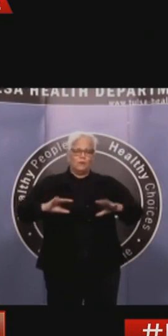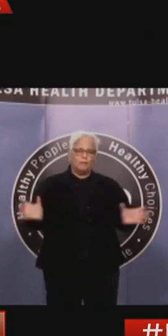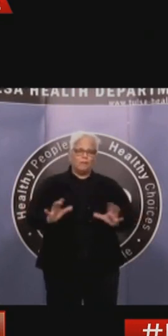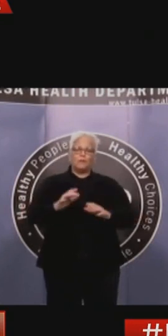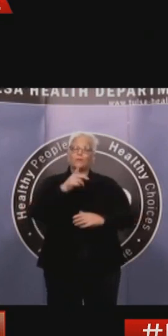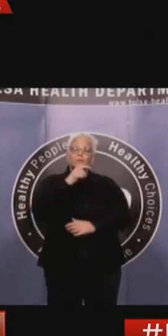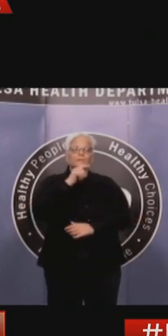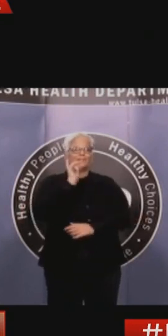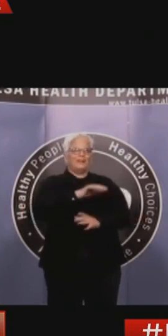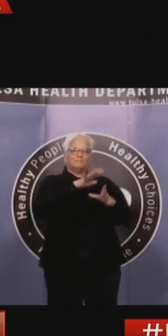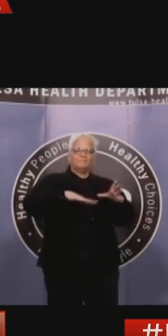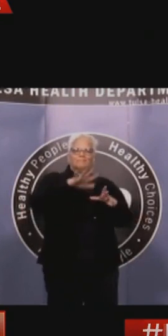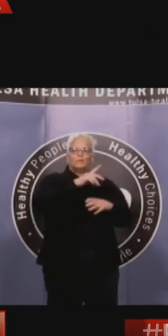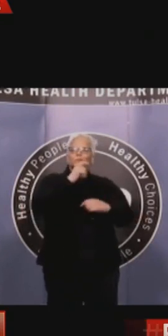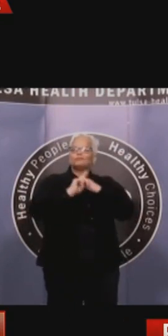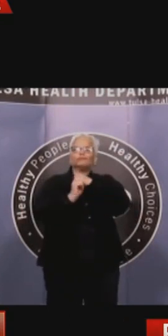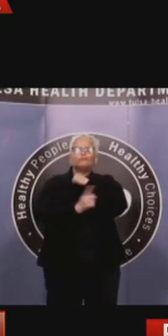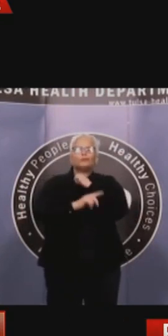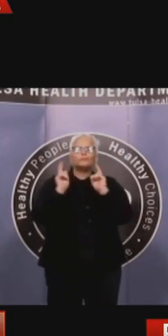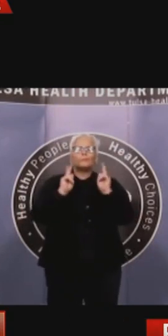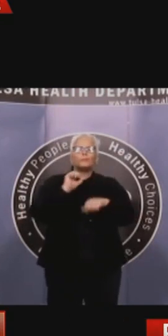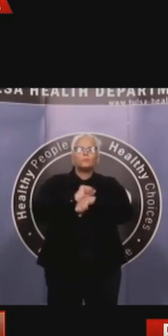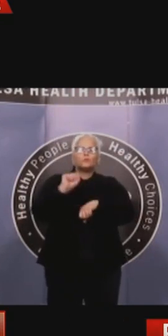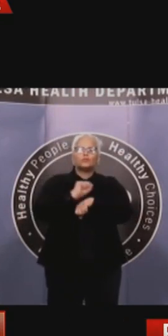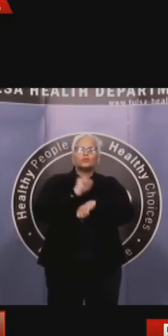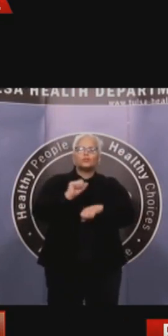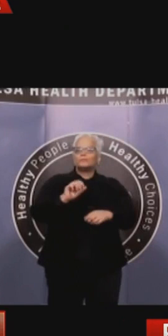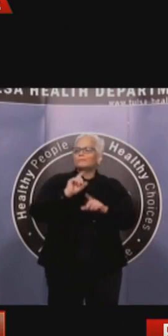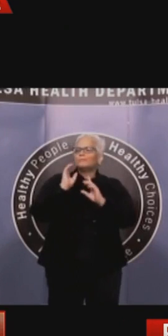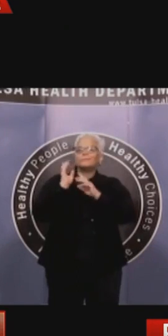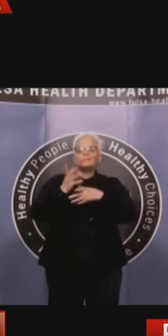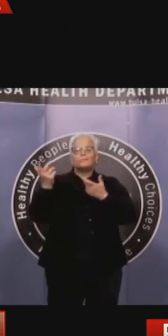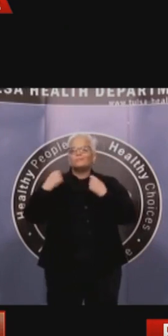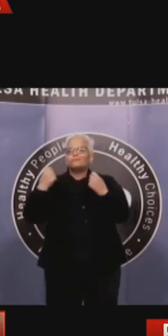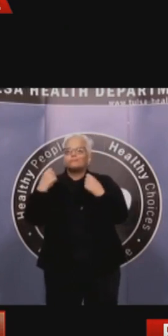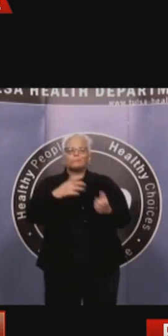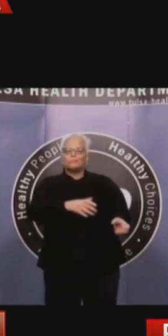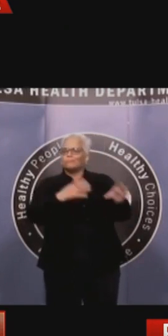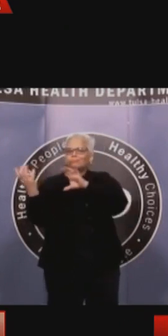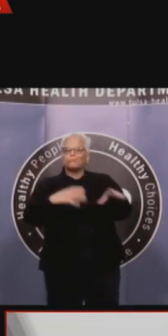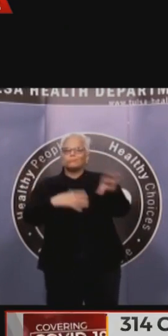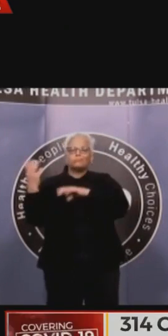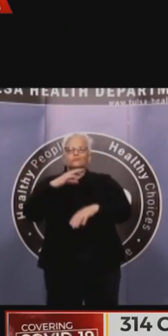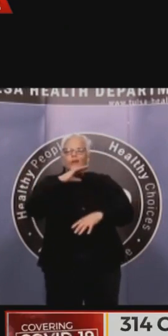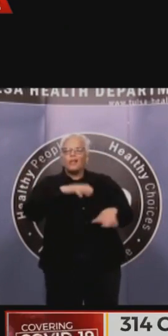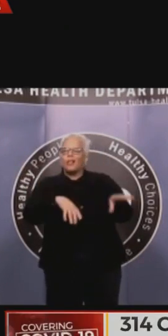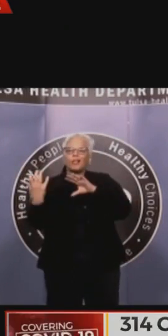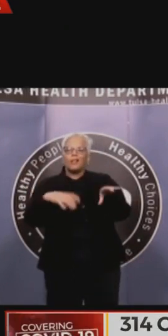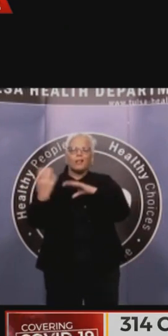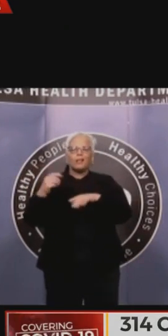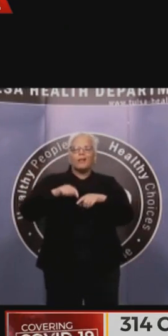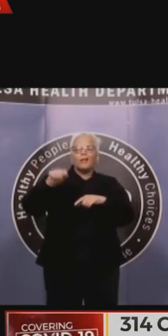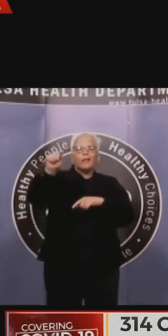recycling tonnage at our residences during this event is up 18%. Our refuse